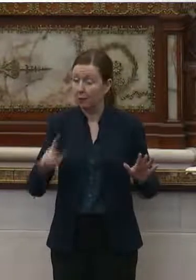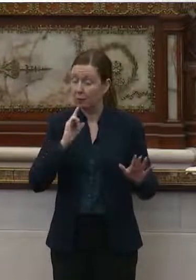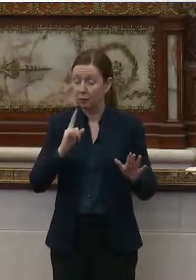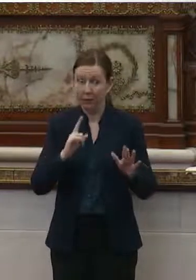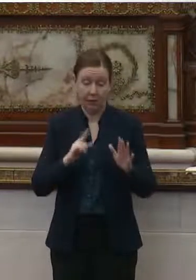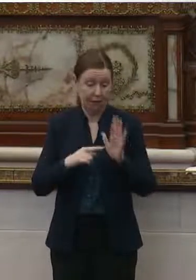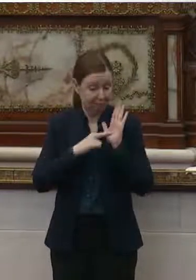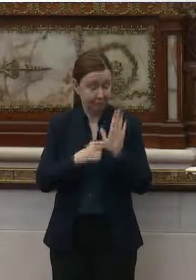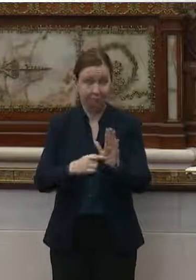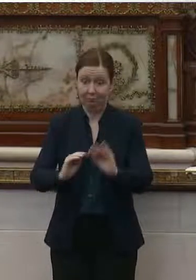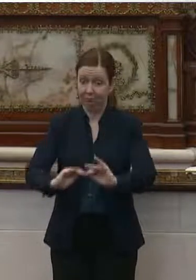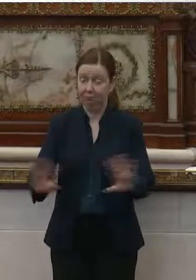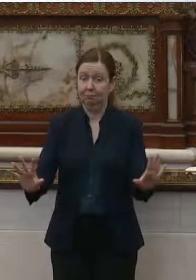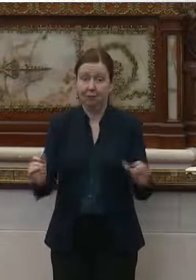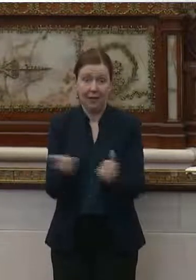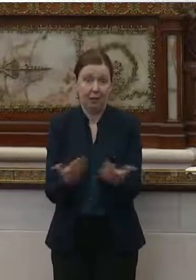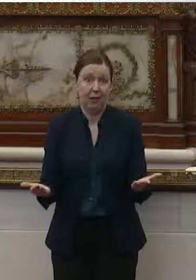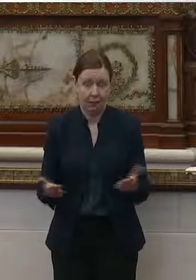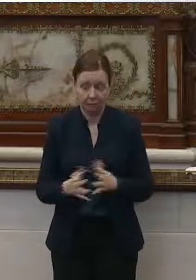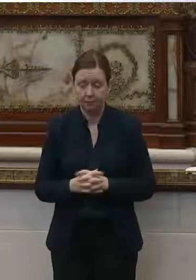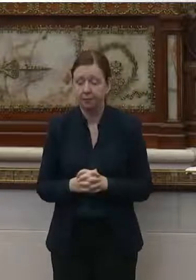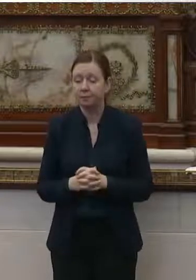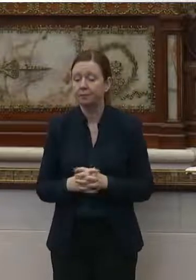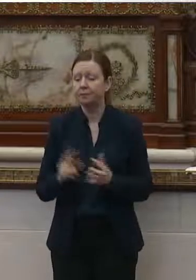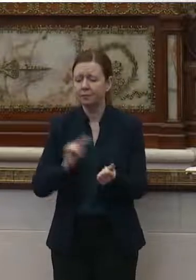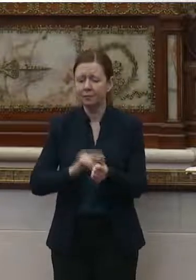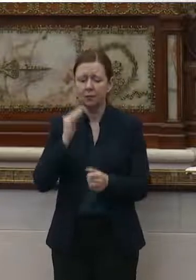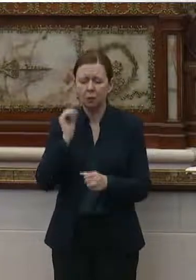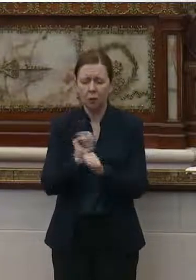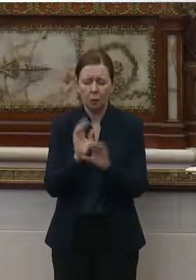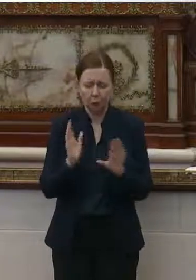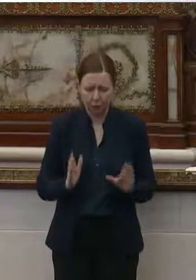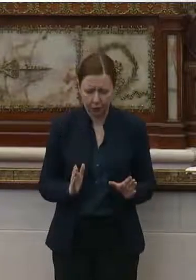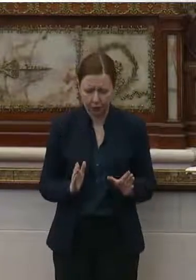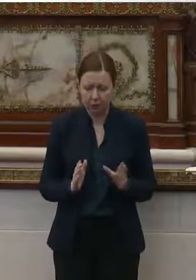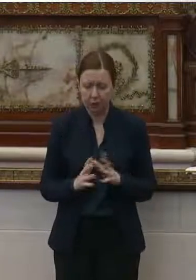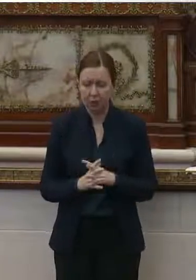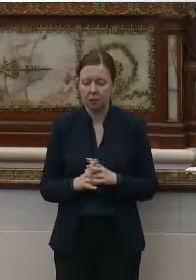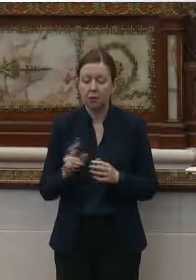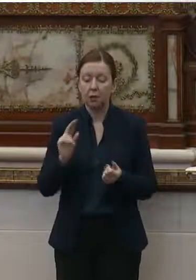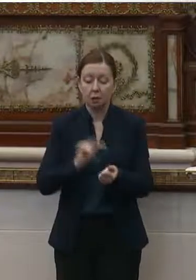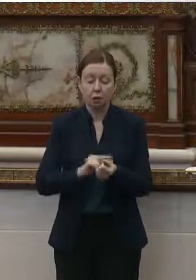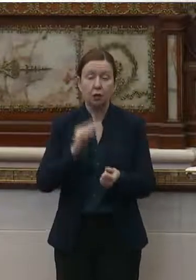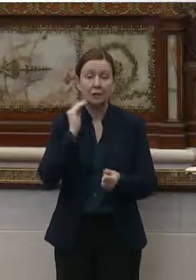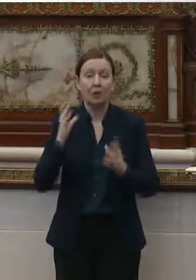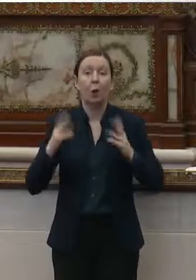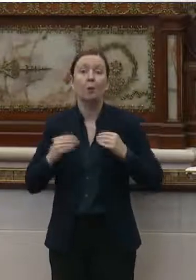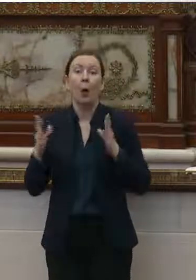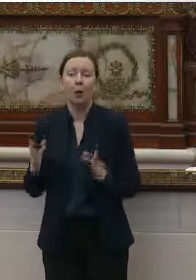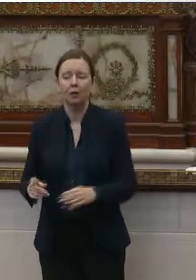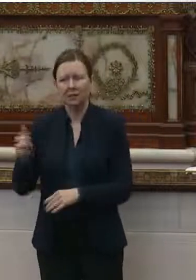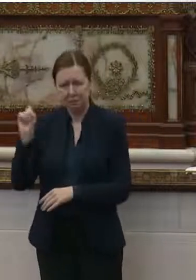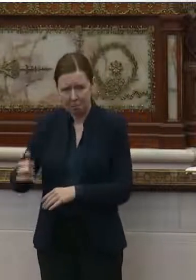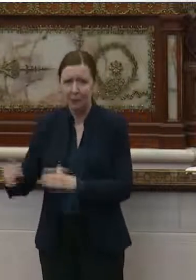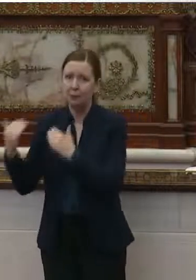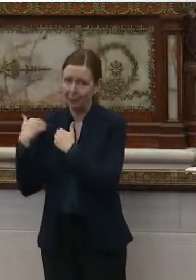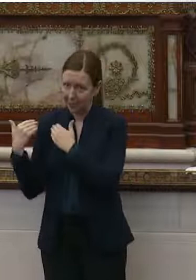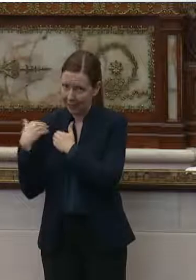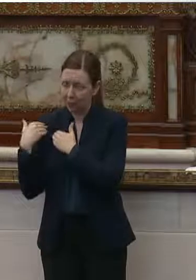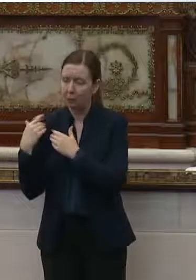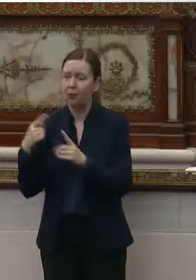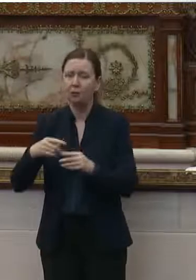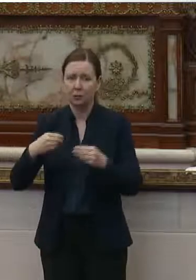problems onto a national stage. Nursing home workers, nursing home owners must be held accountable